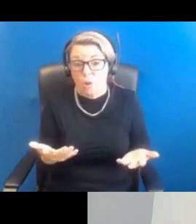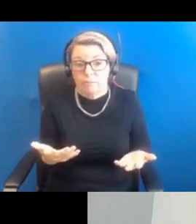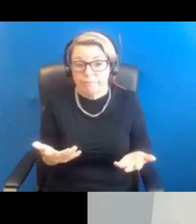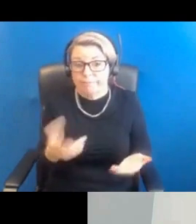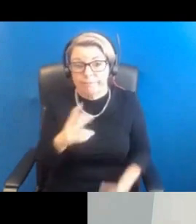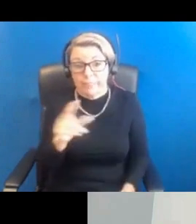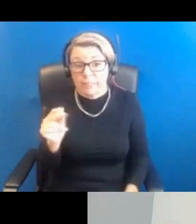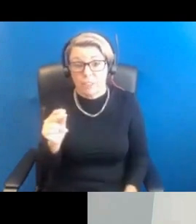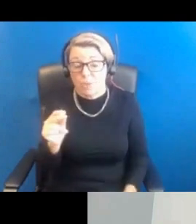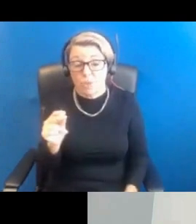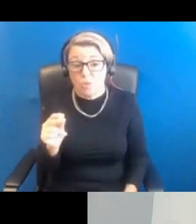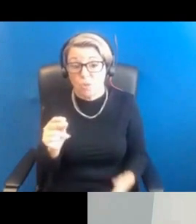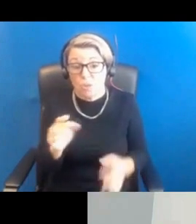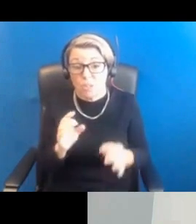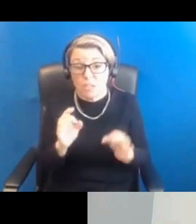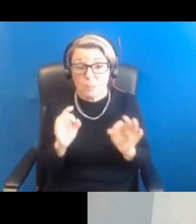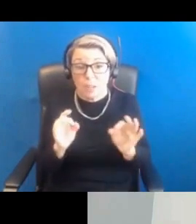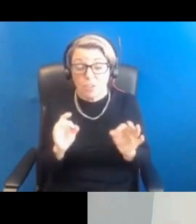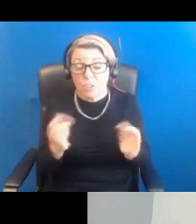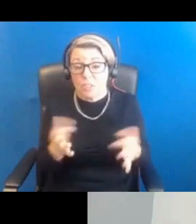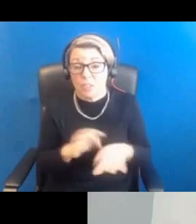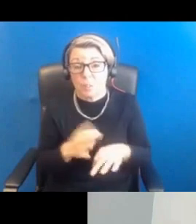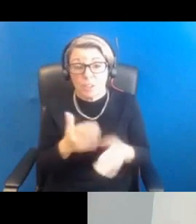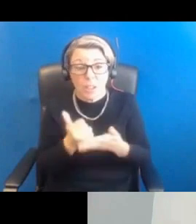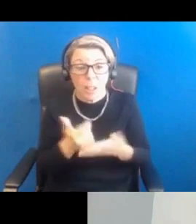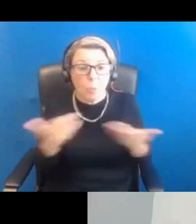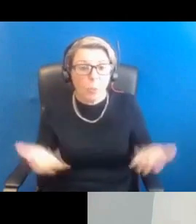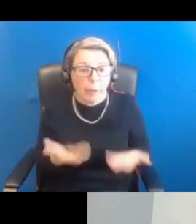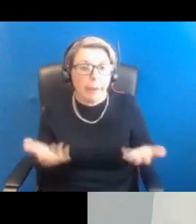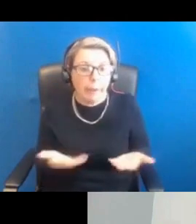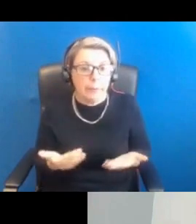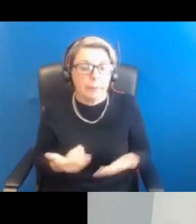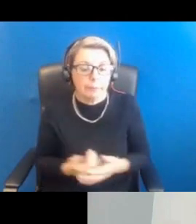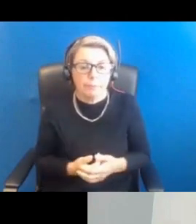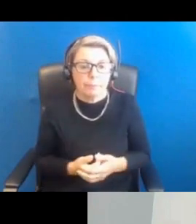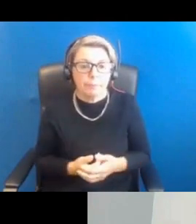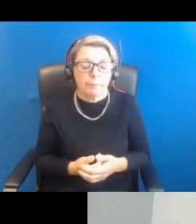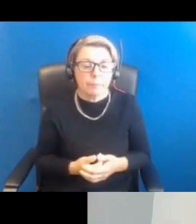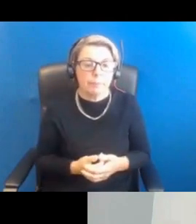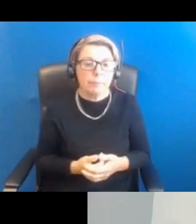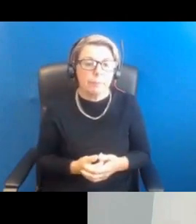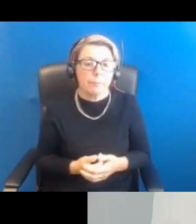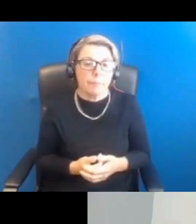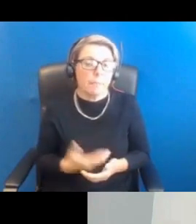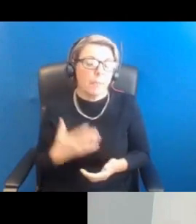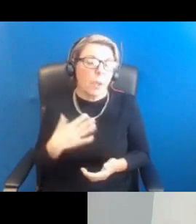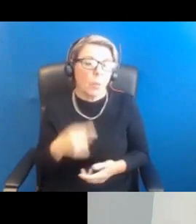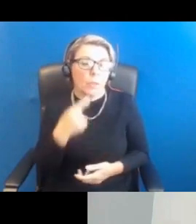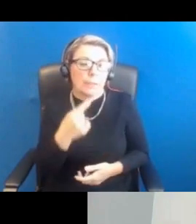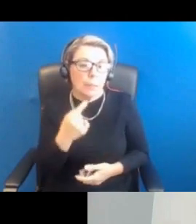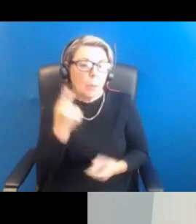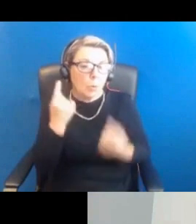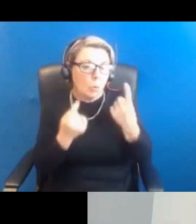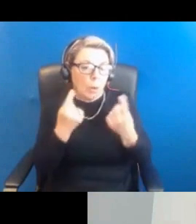through primary care? OK, so I think that the first thing to say is that there are, you'll always worry about the